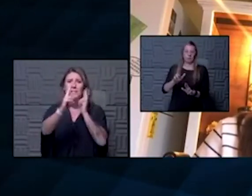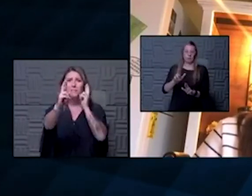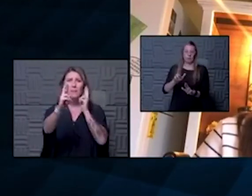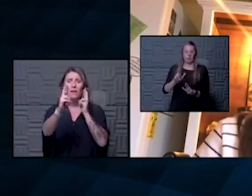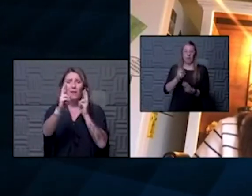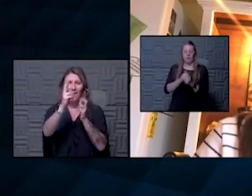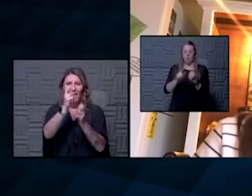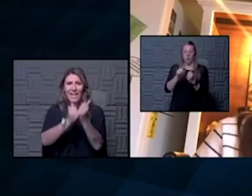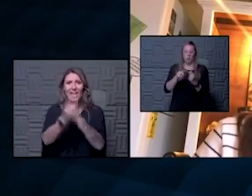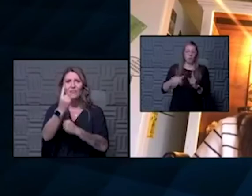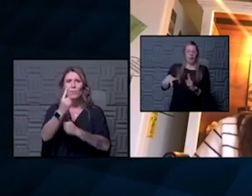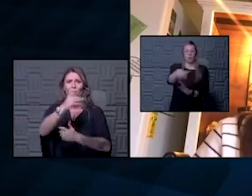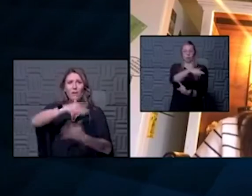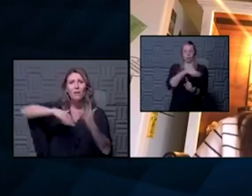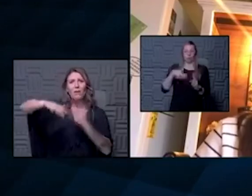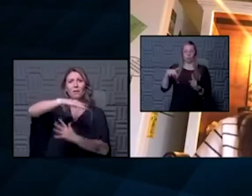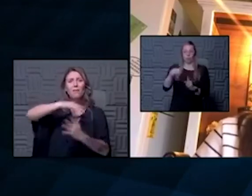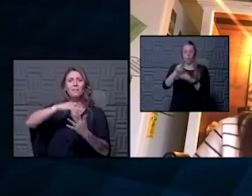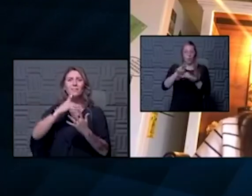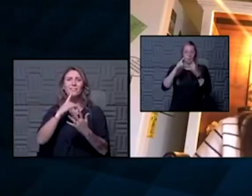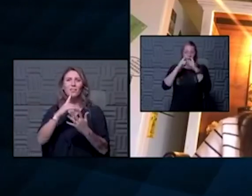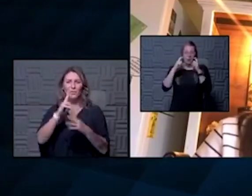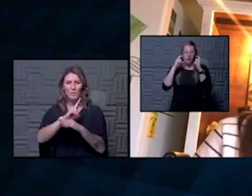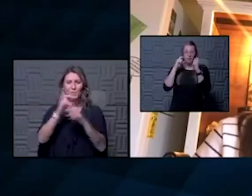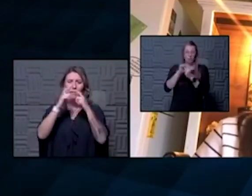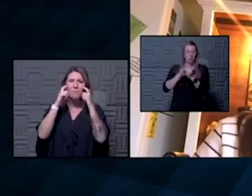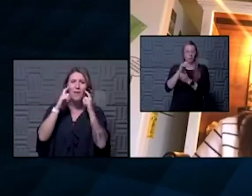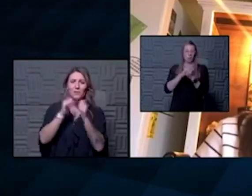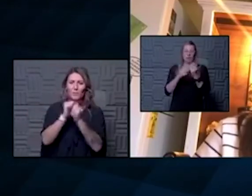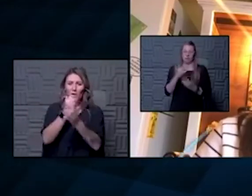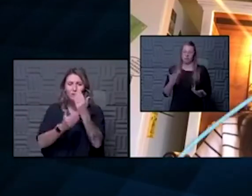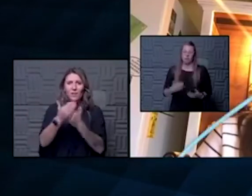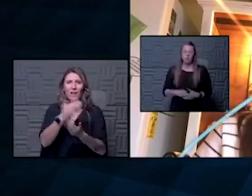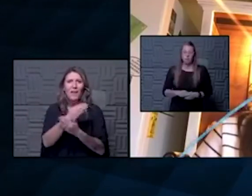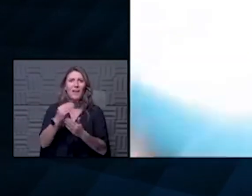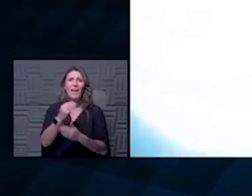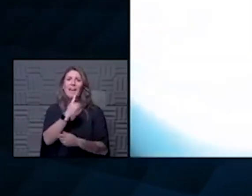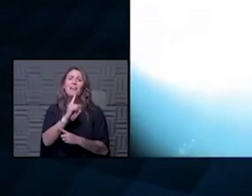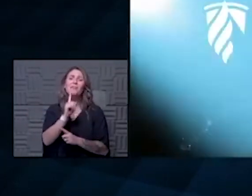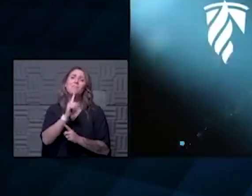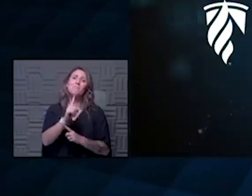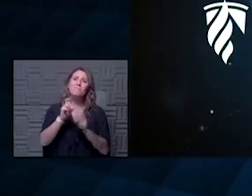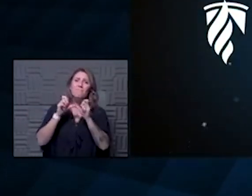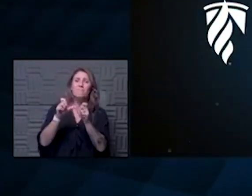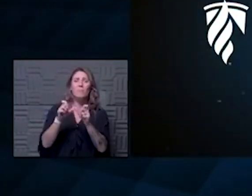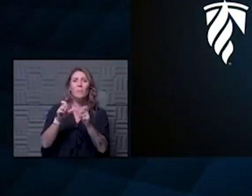of everyone that's around you wear those masks wash those hands and be vigilant in it